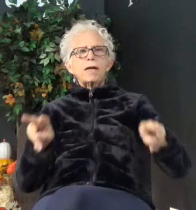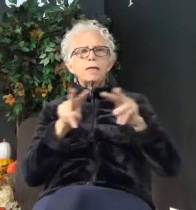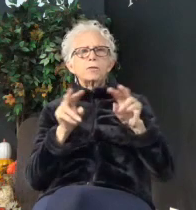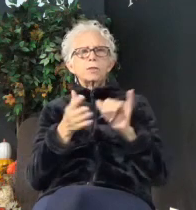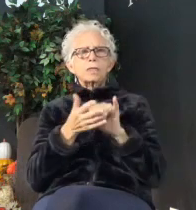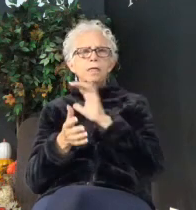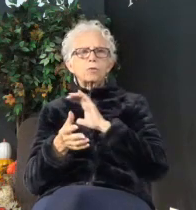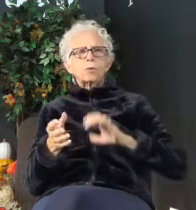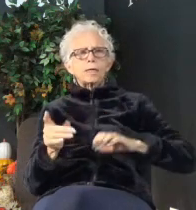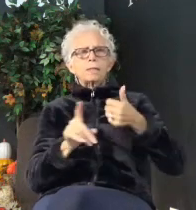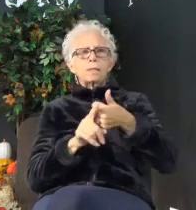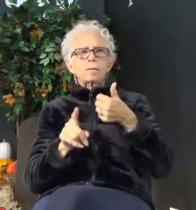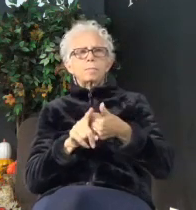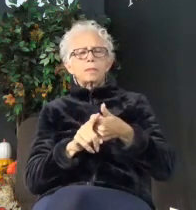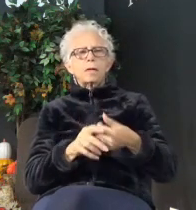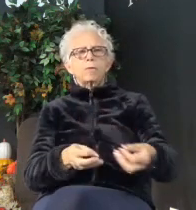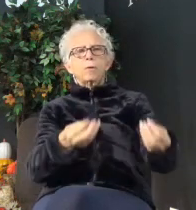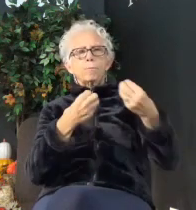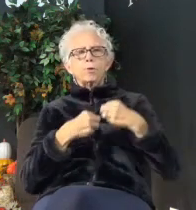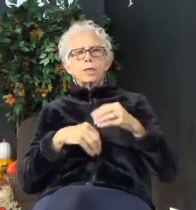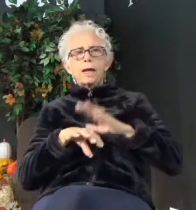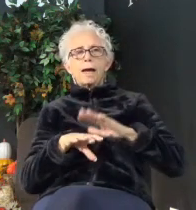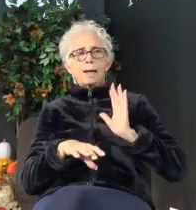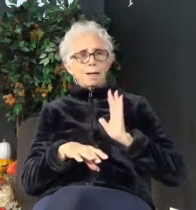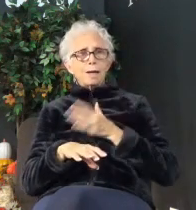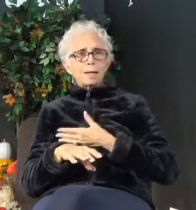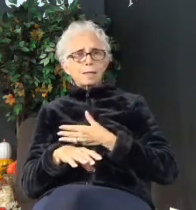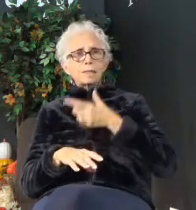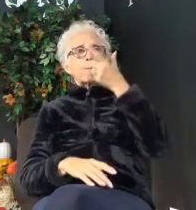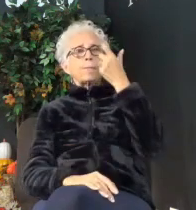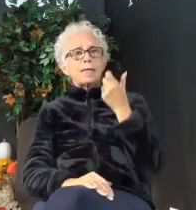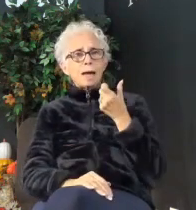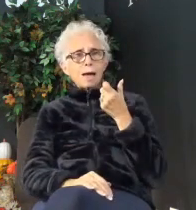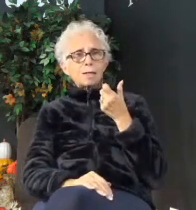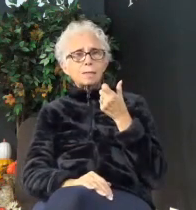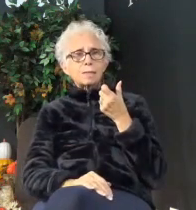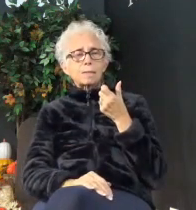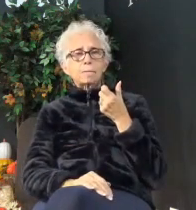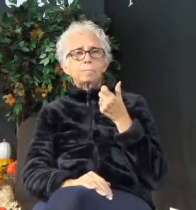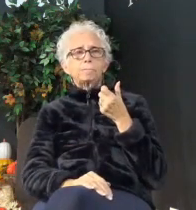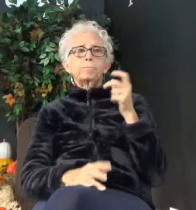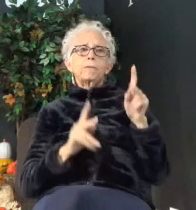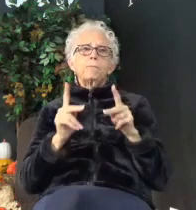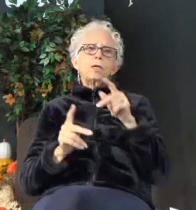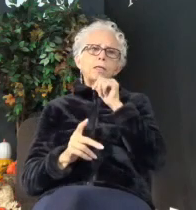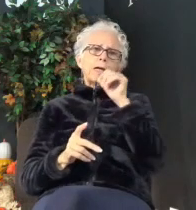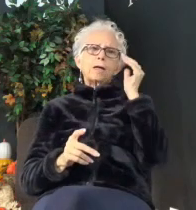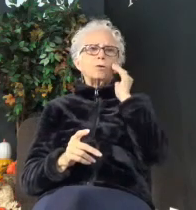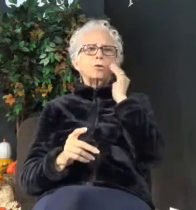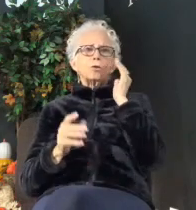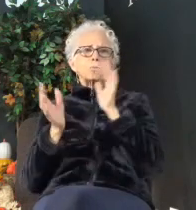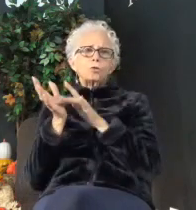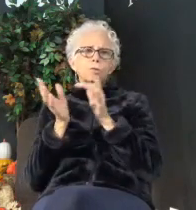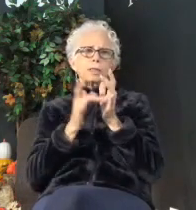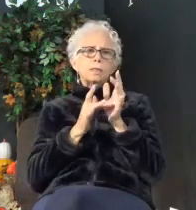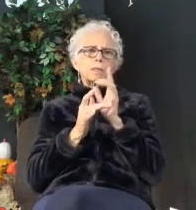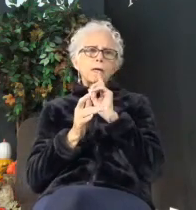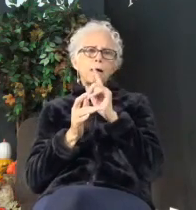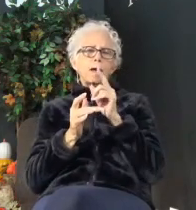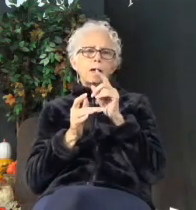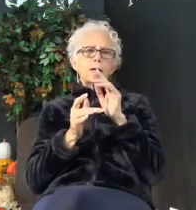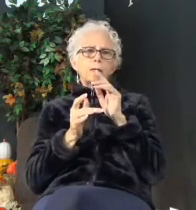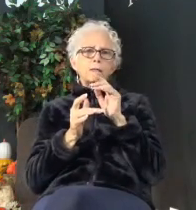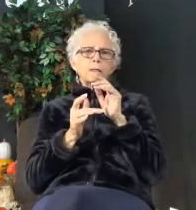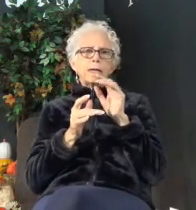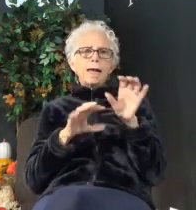has placed on us because people who don't know Jesus are behaving the way